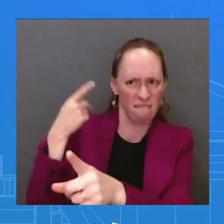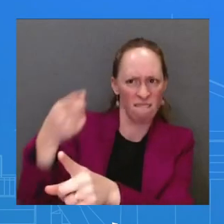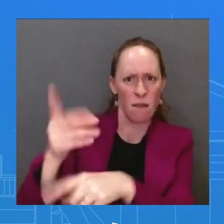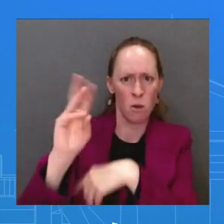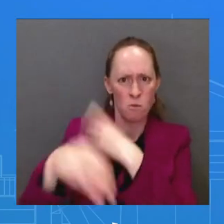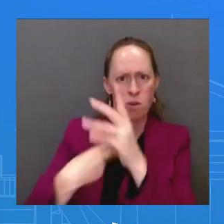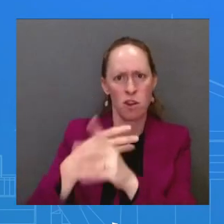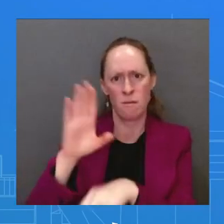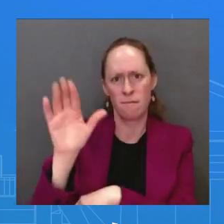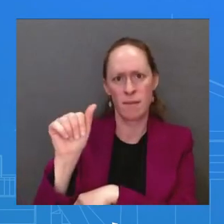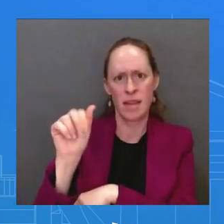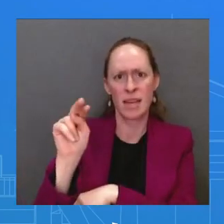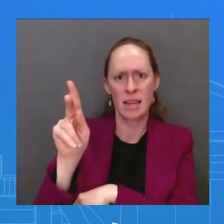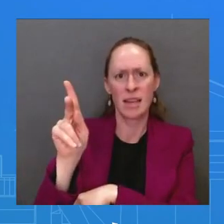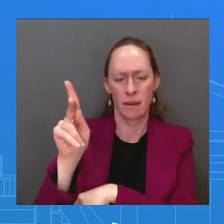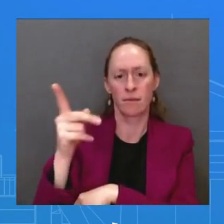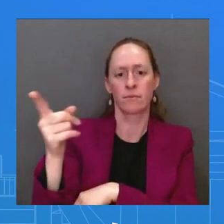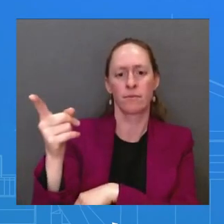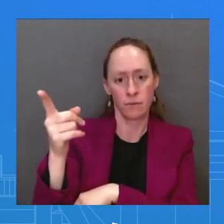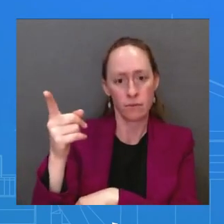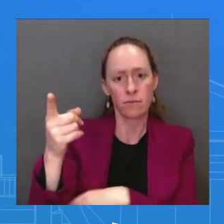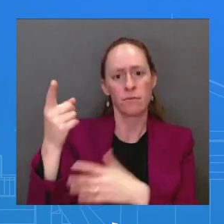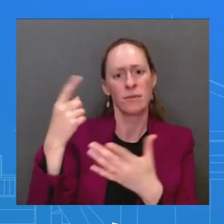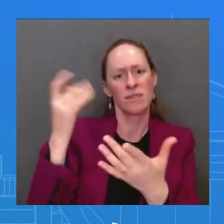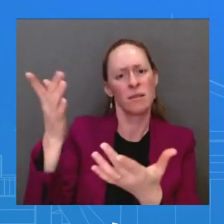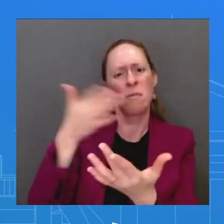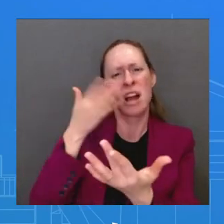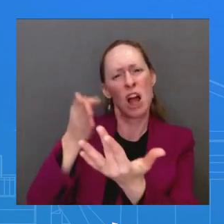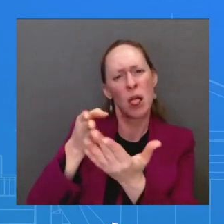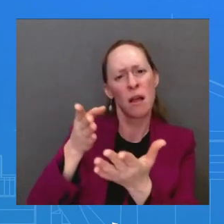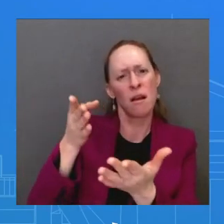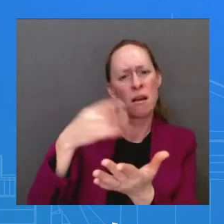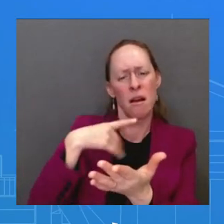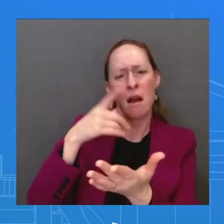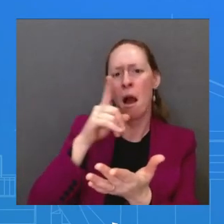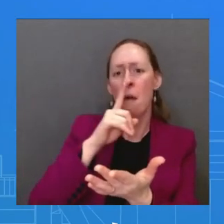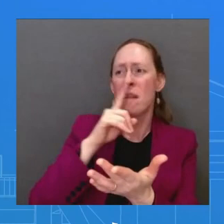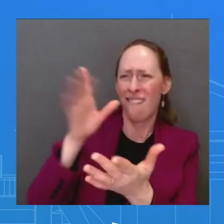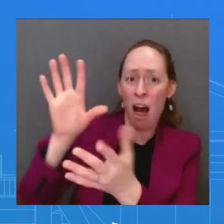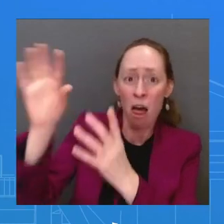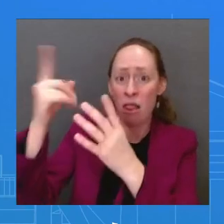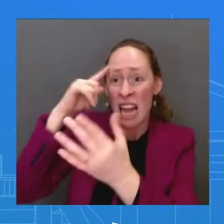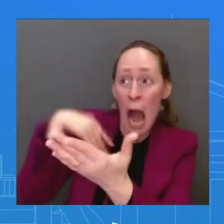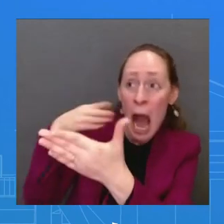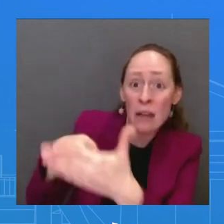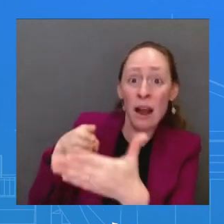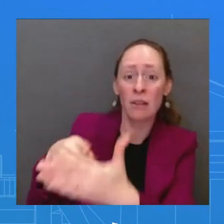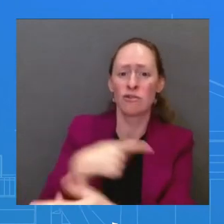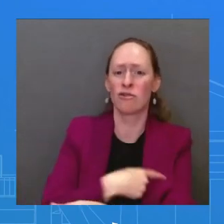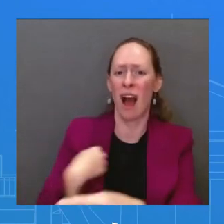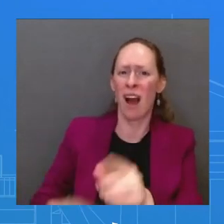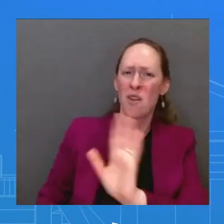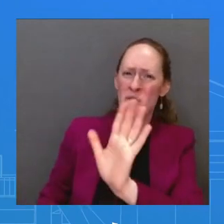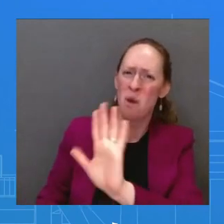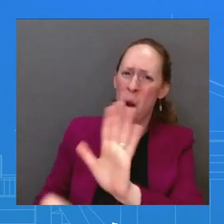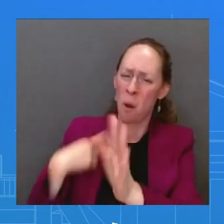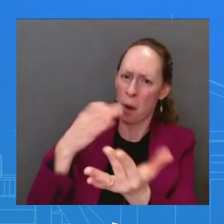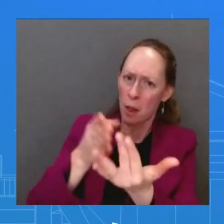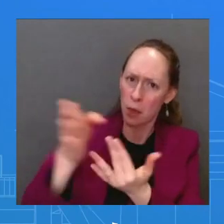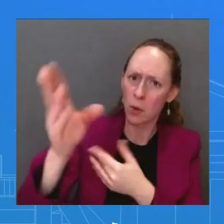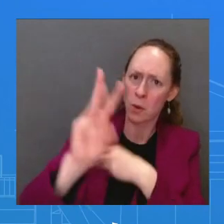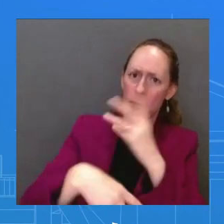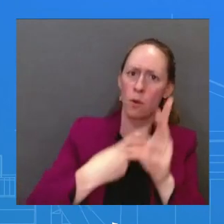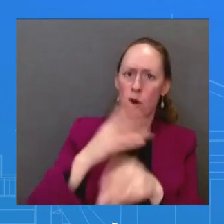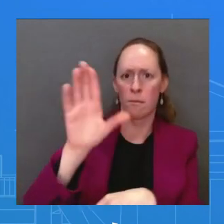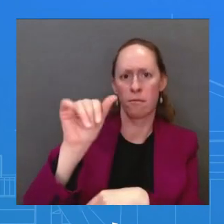It's for the entire international community, all of the shareholders of the World Bank, China being one of them. And we believe that just as the United States